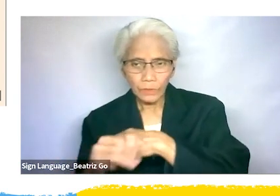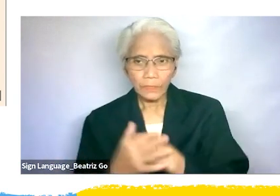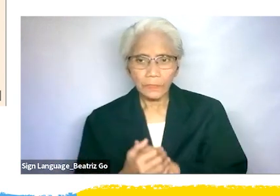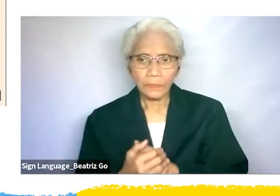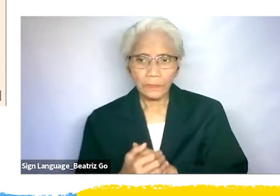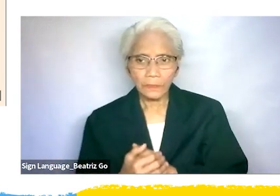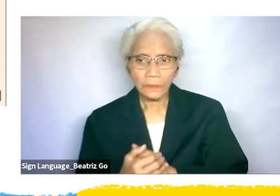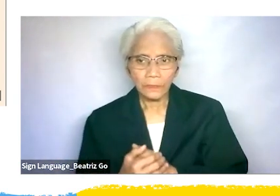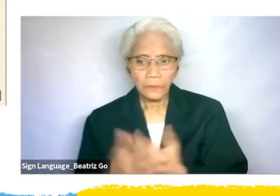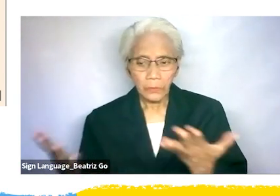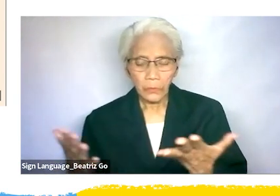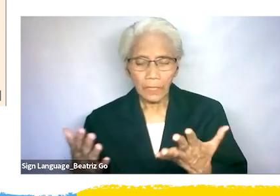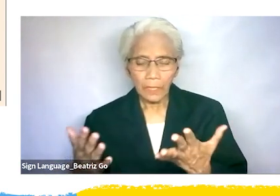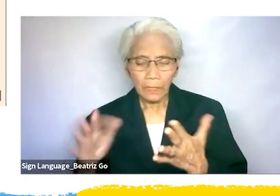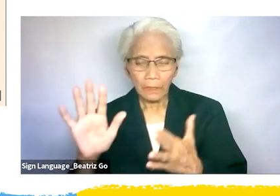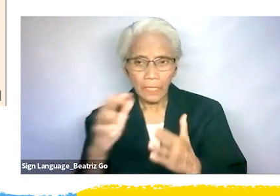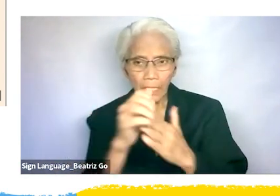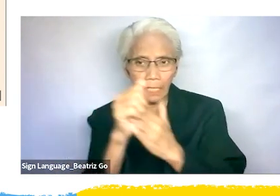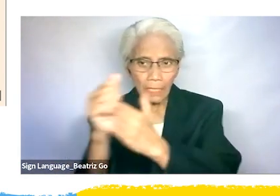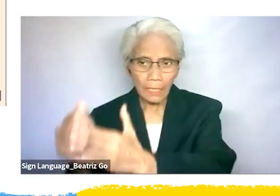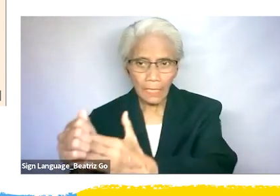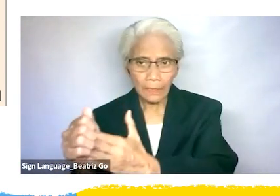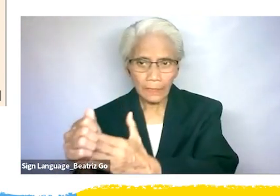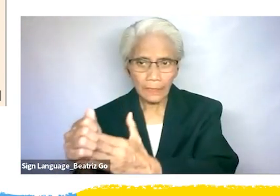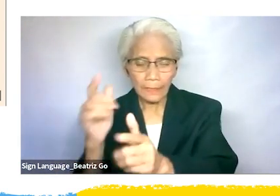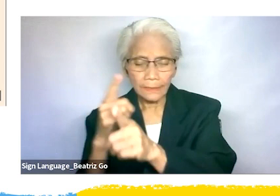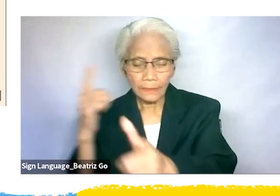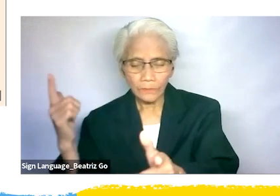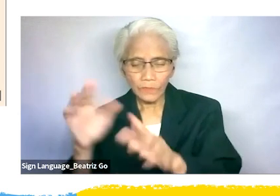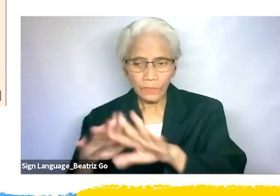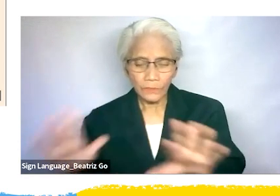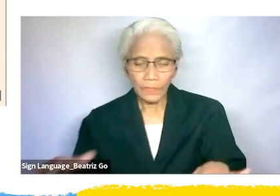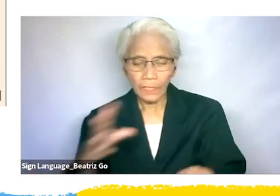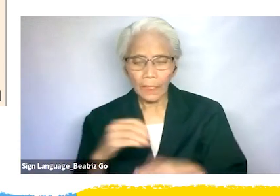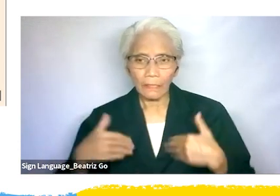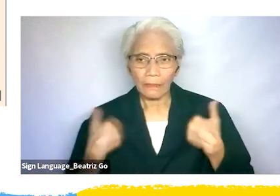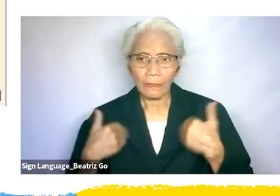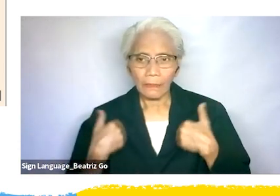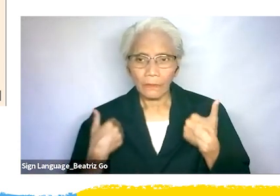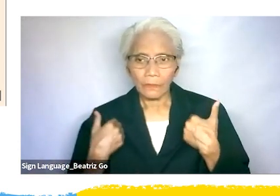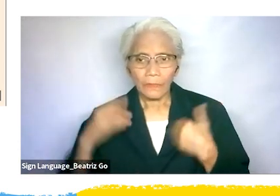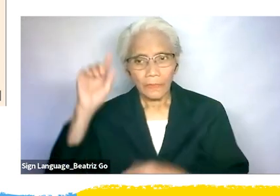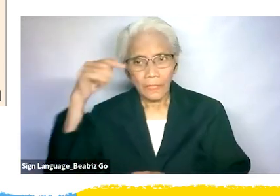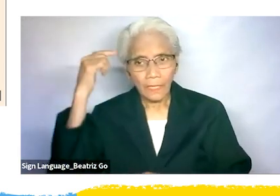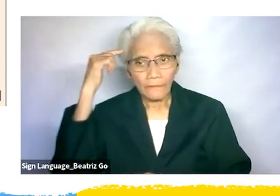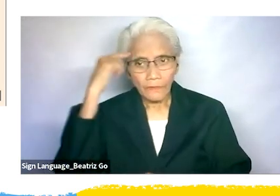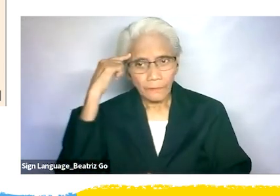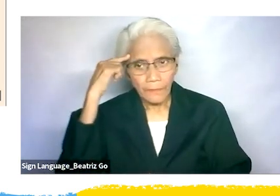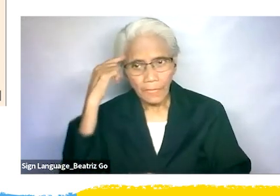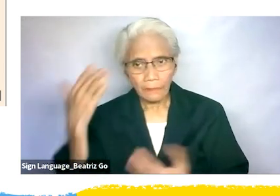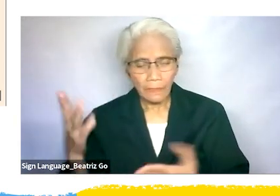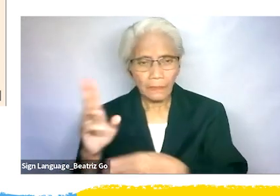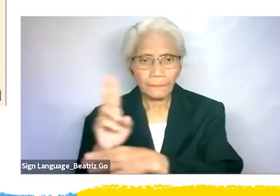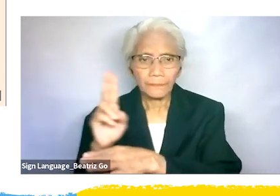with clear guidelines and the dimension of children and youth. The government should arrange coordination